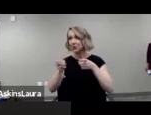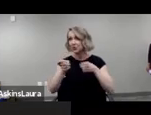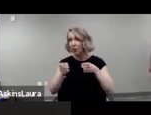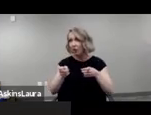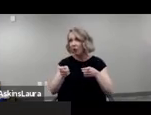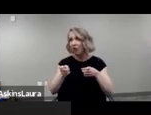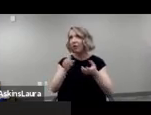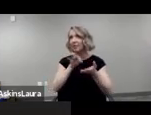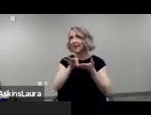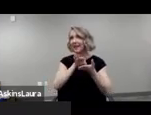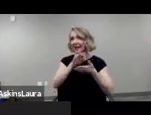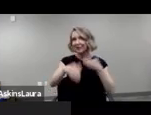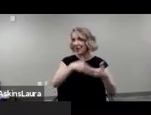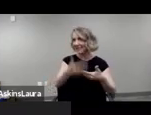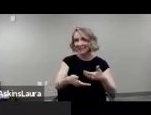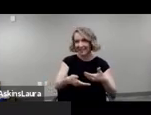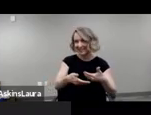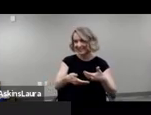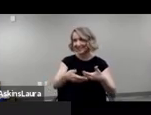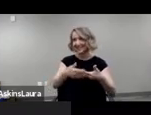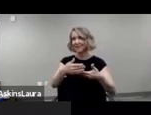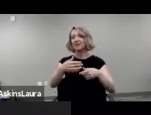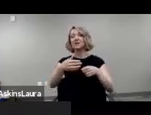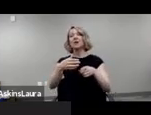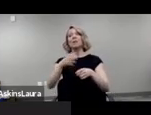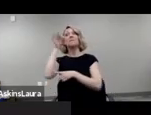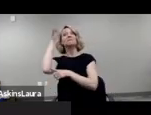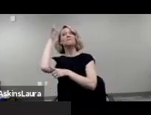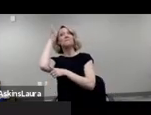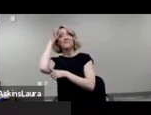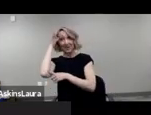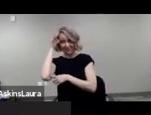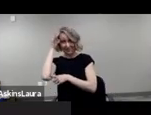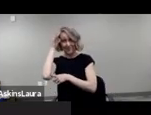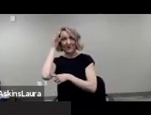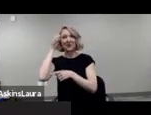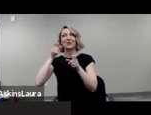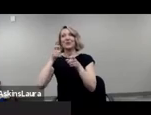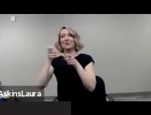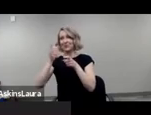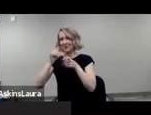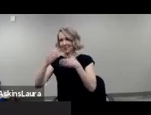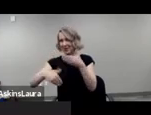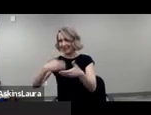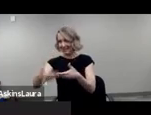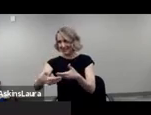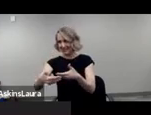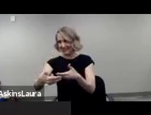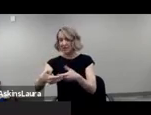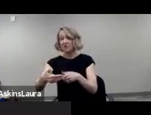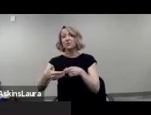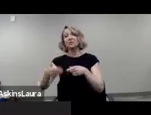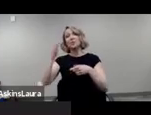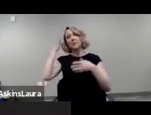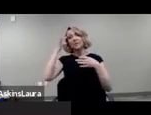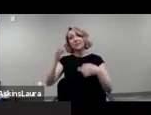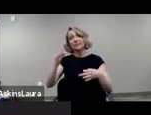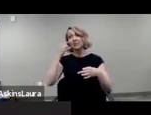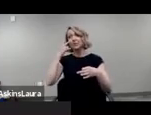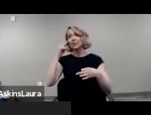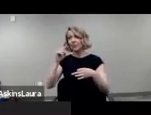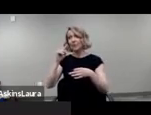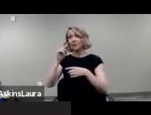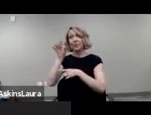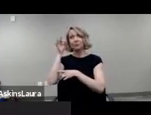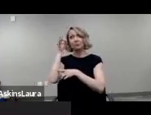enumeration accounting process and that's giving out the census the federal government controls that and their decisions on their part to make it electronic